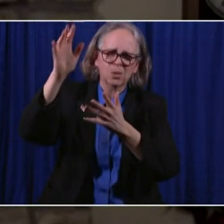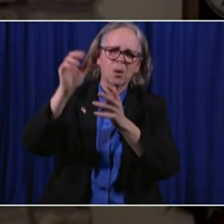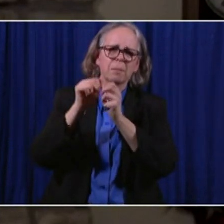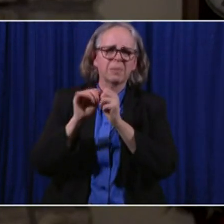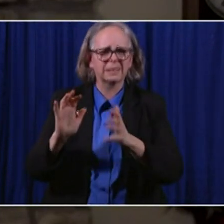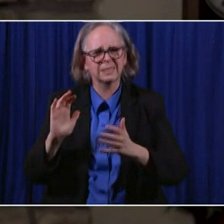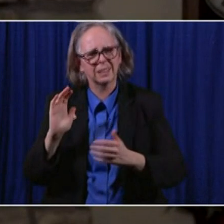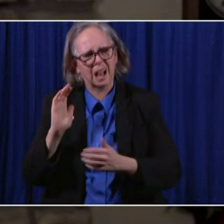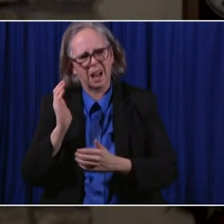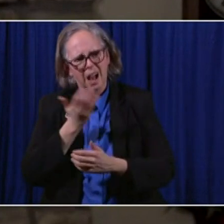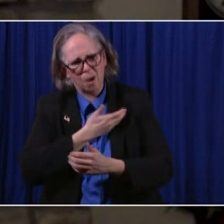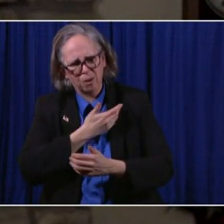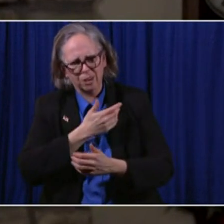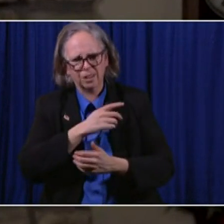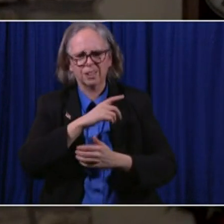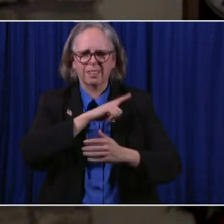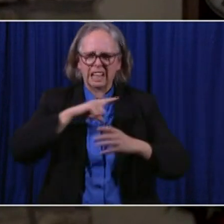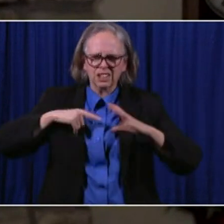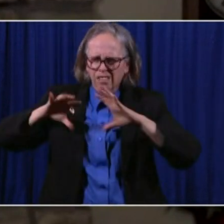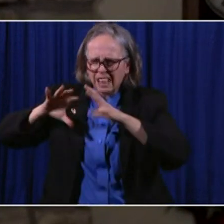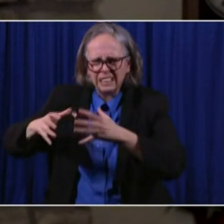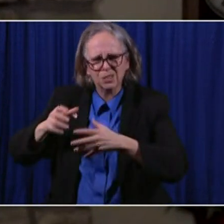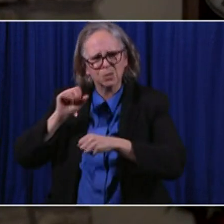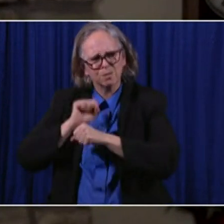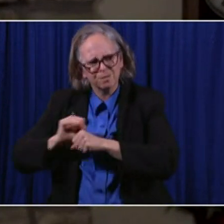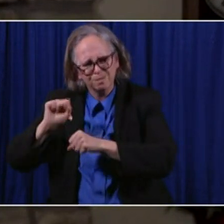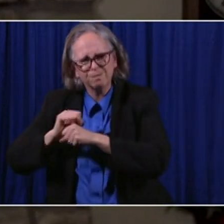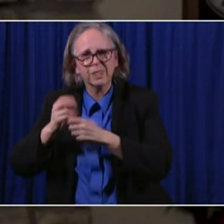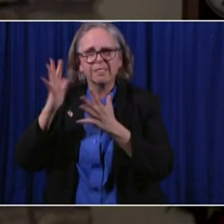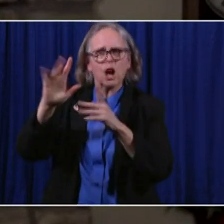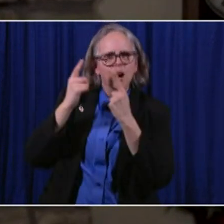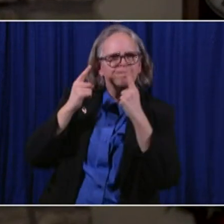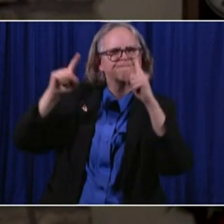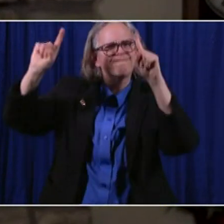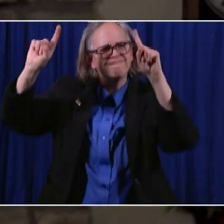spite of threats to liberty. Bless and keep us.